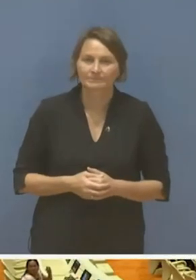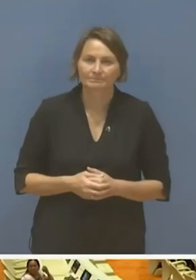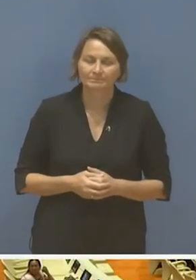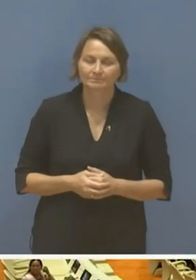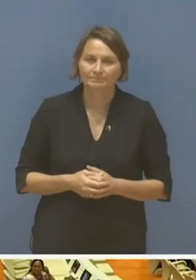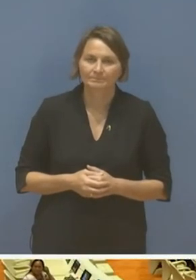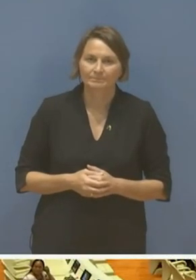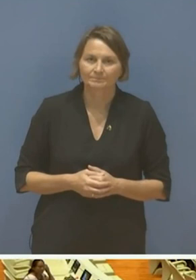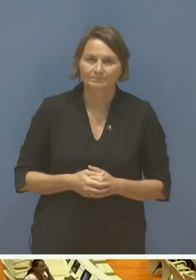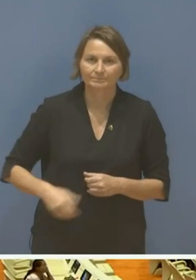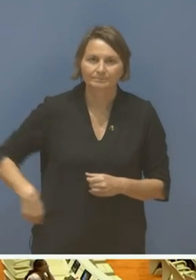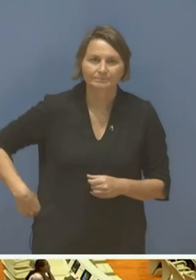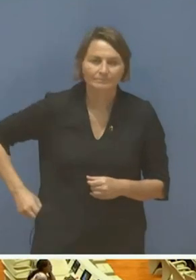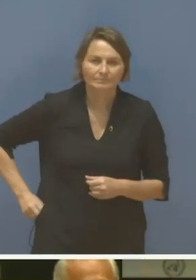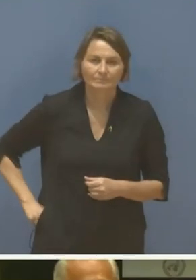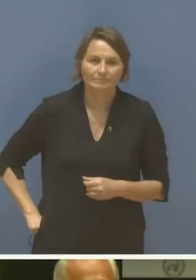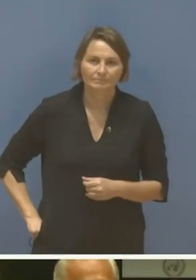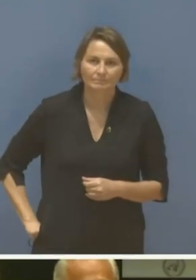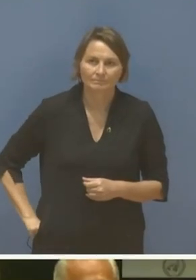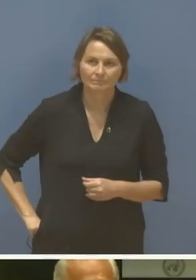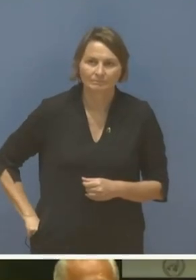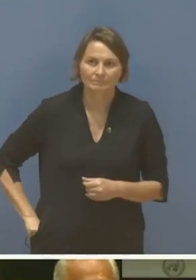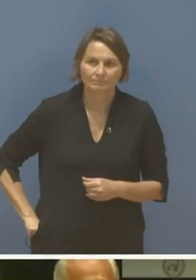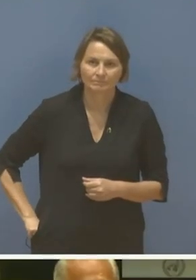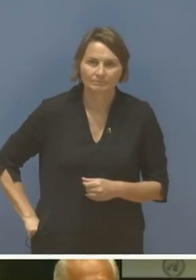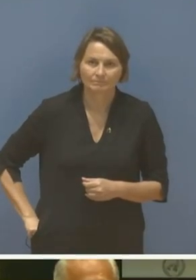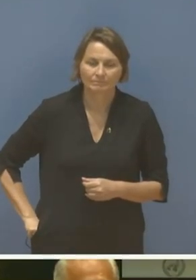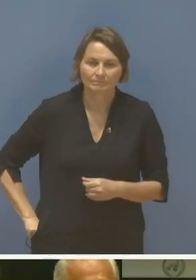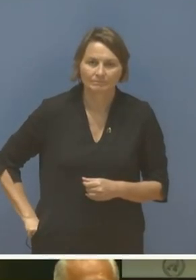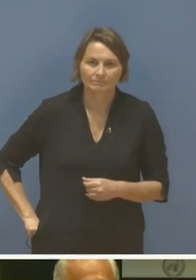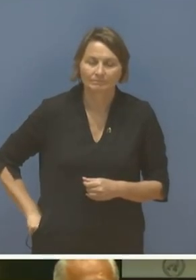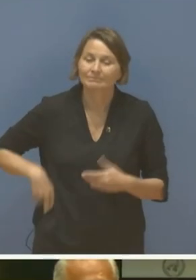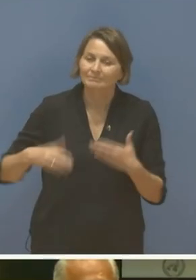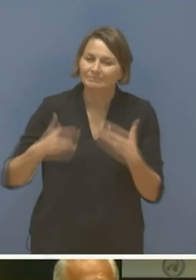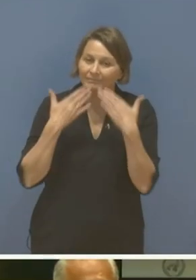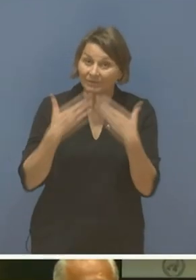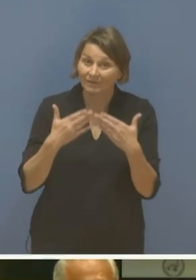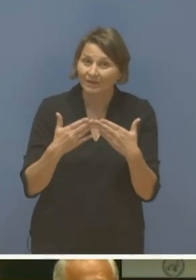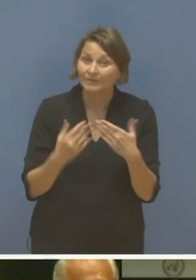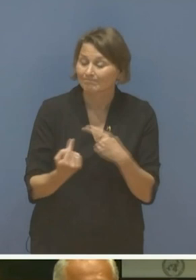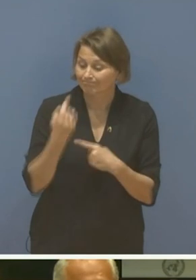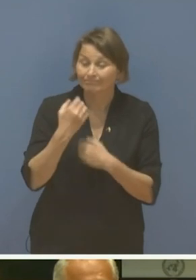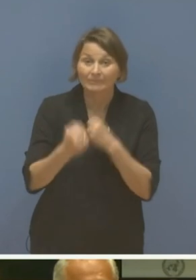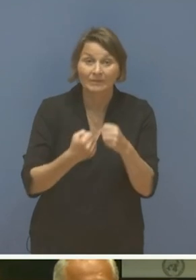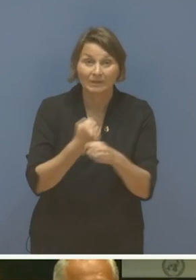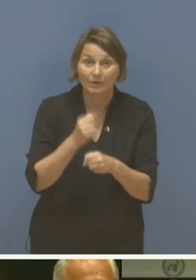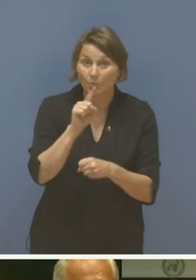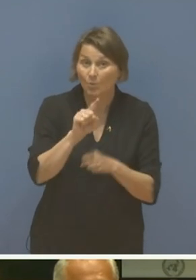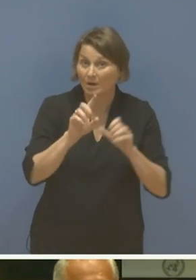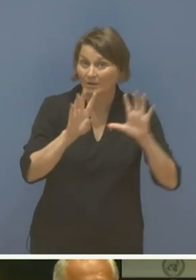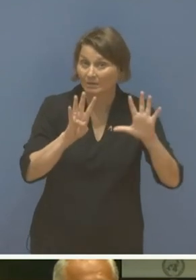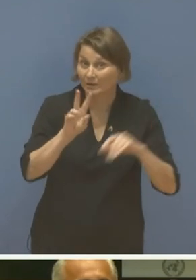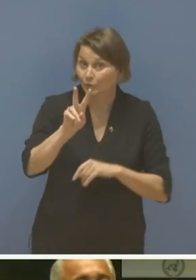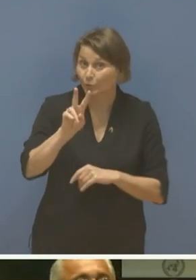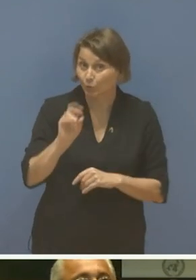Thank you, Chair. The Armenian state was recognized in 1920, and therefore the